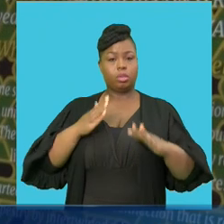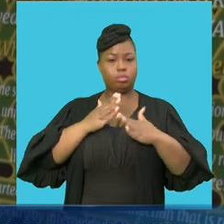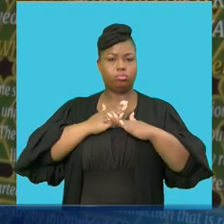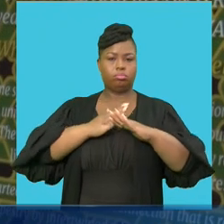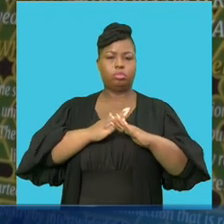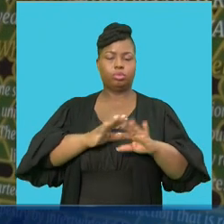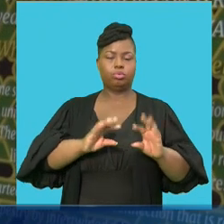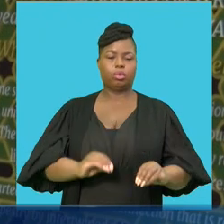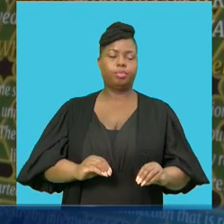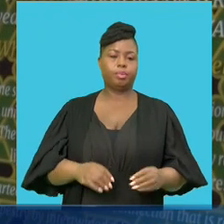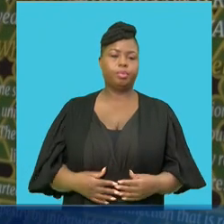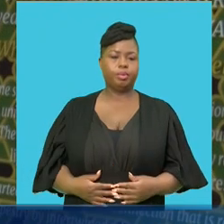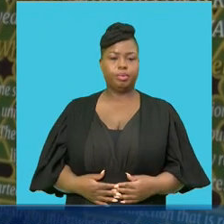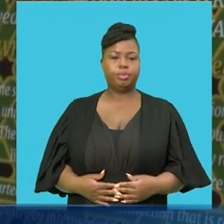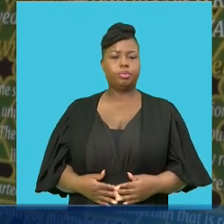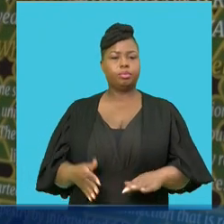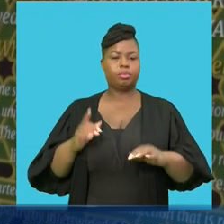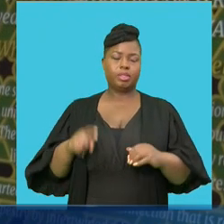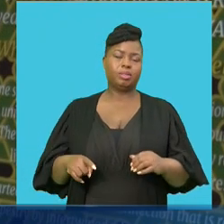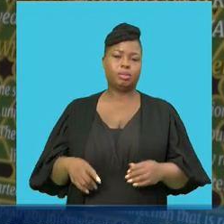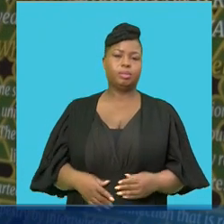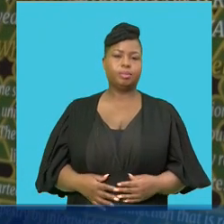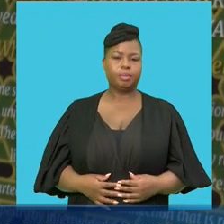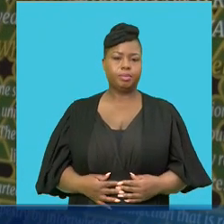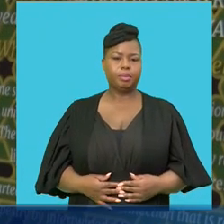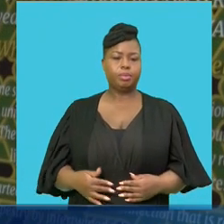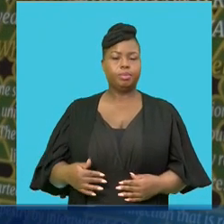manage let's prevent that's our take as women's league find to Kwa hivyo